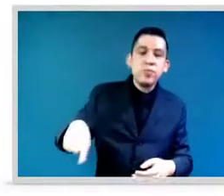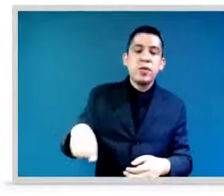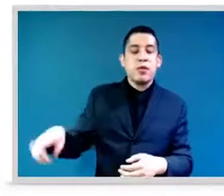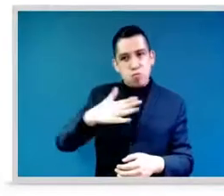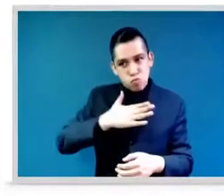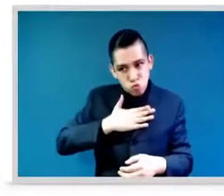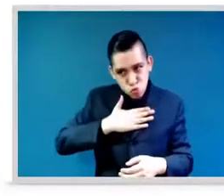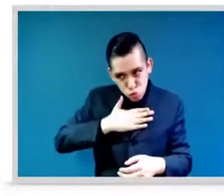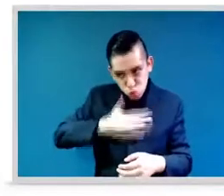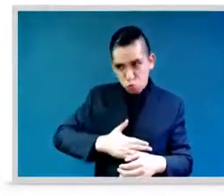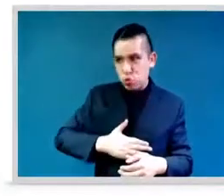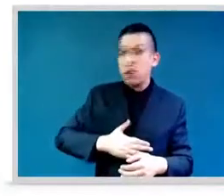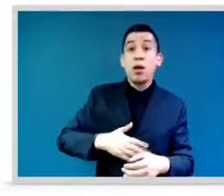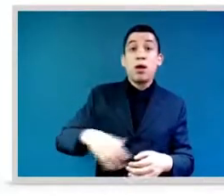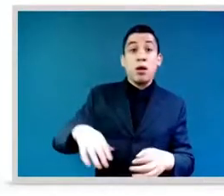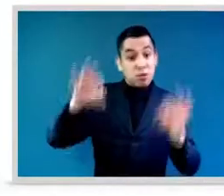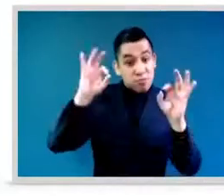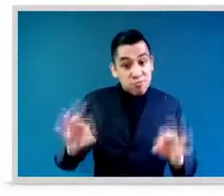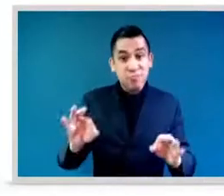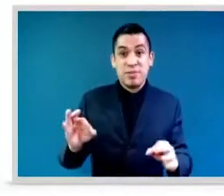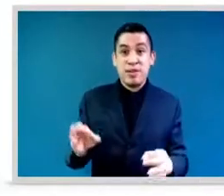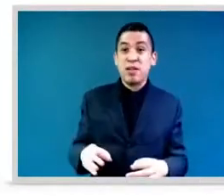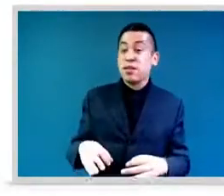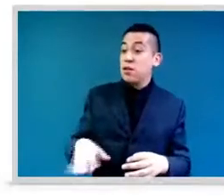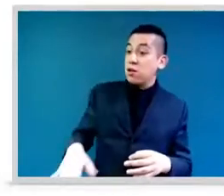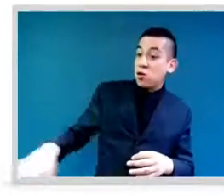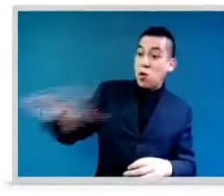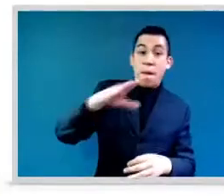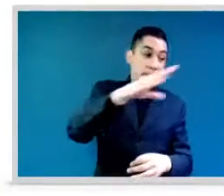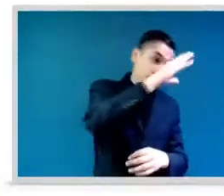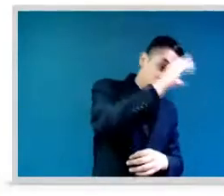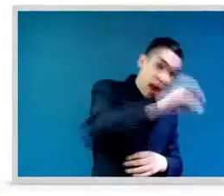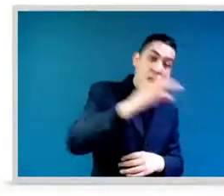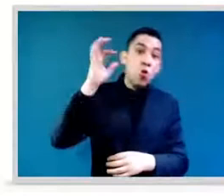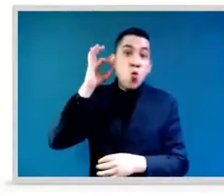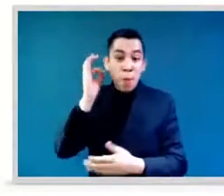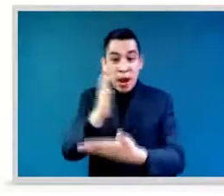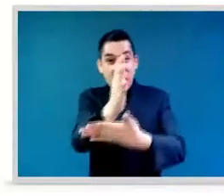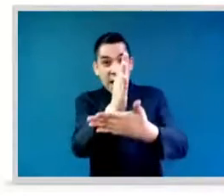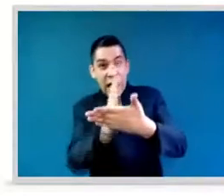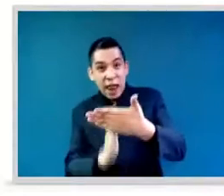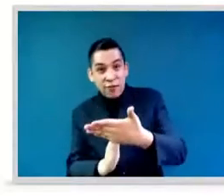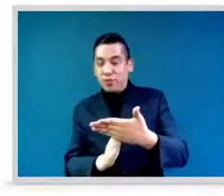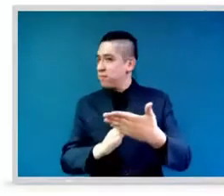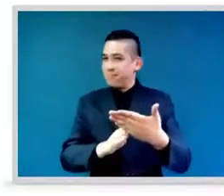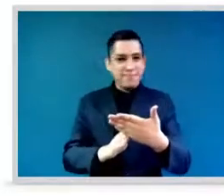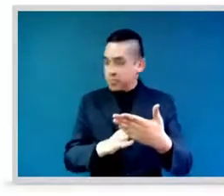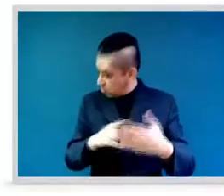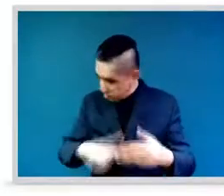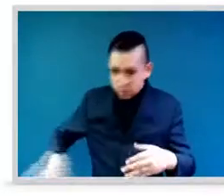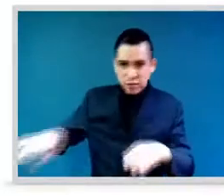I think when you look at how women leaders have handled COVID, you see that the